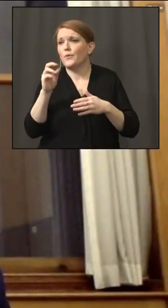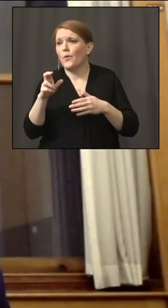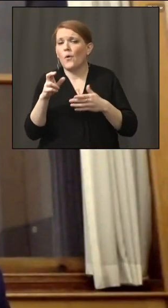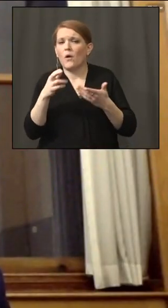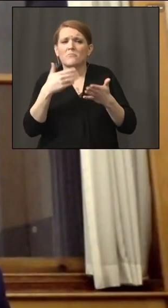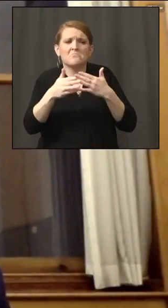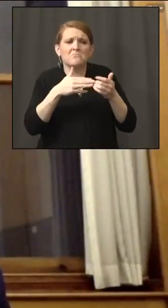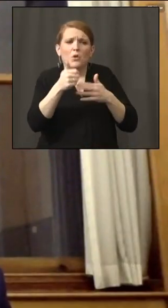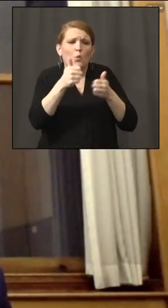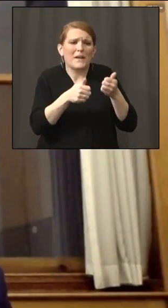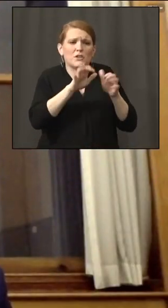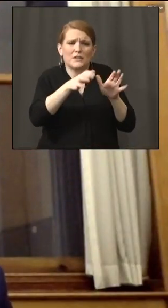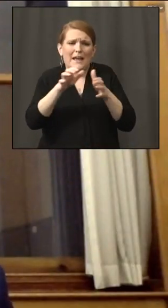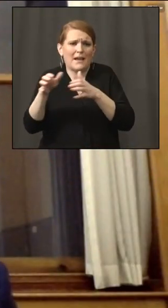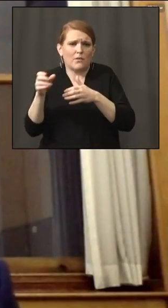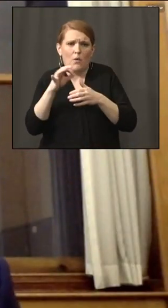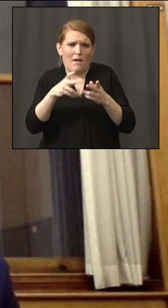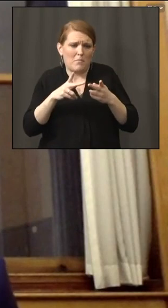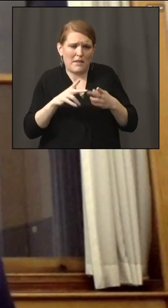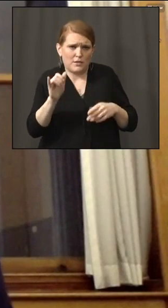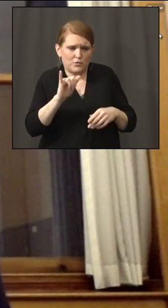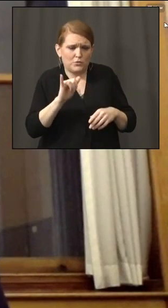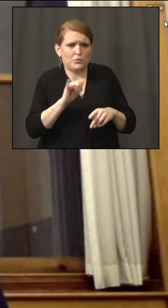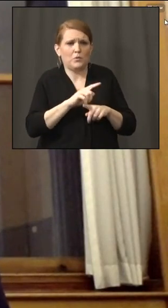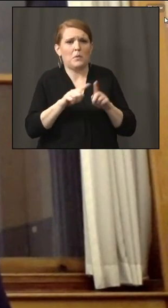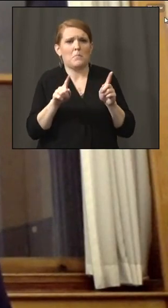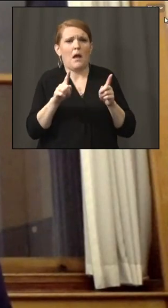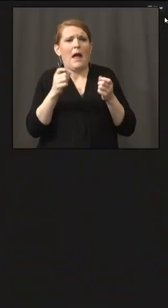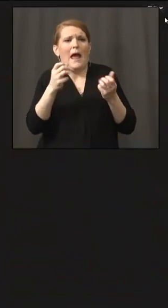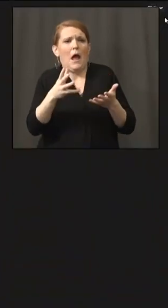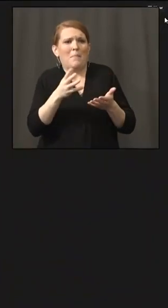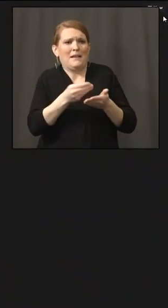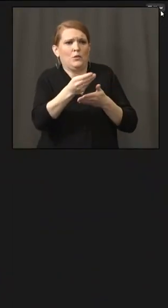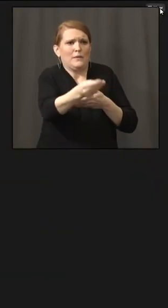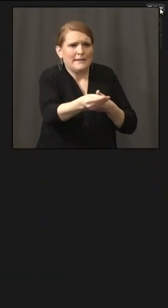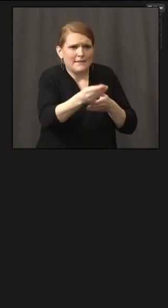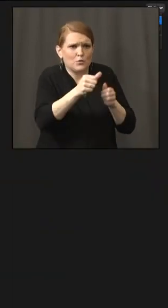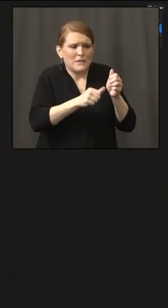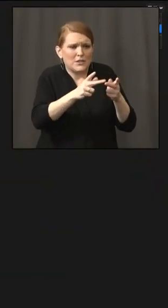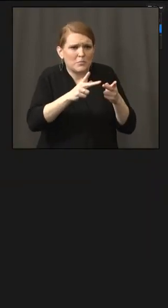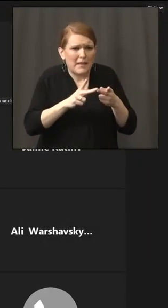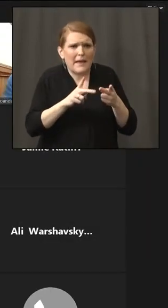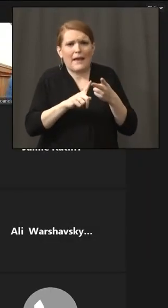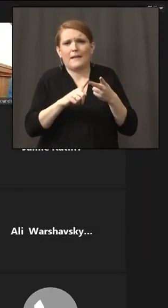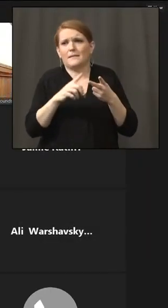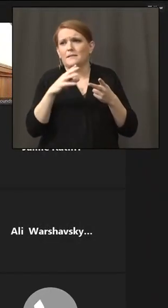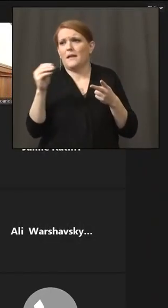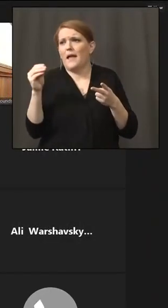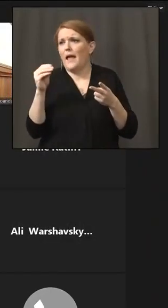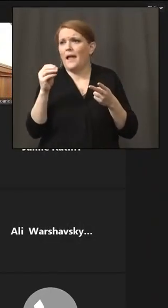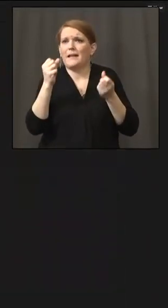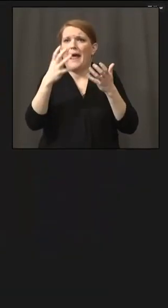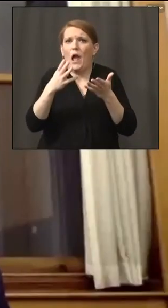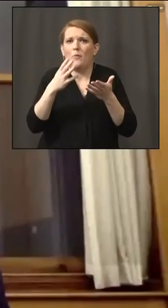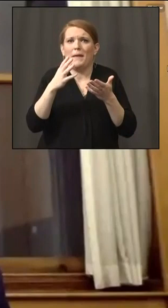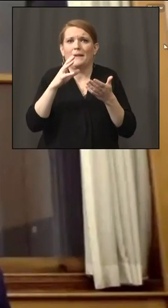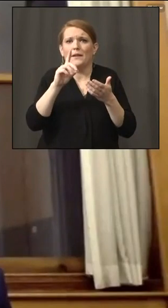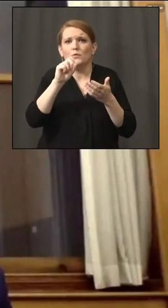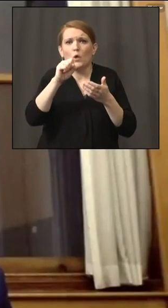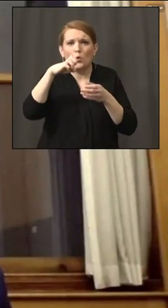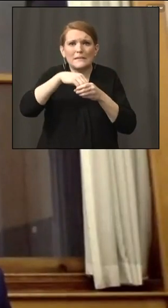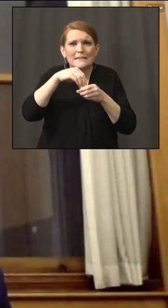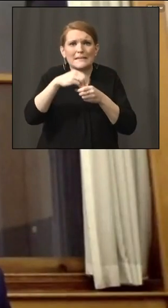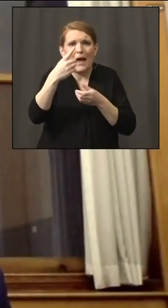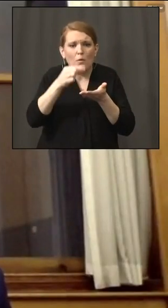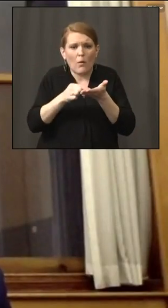And then kind of piggybacking off the question about number of doses in a vial. You know, what what happens if they have, quote unquote, more